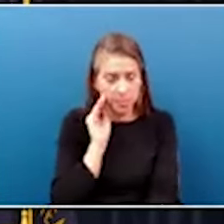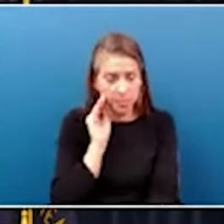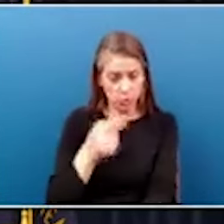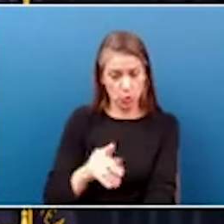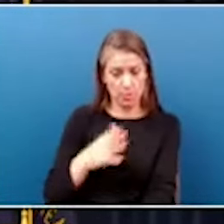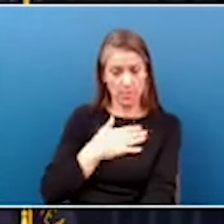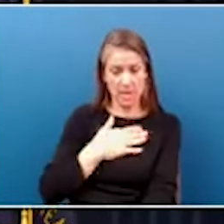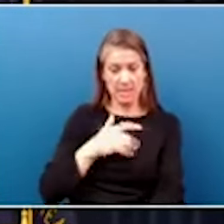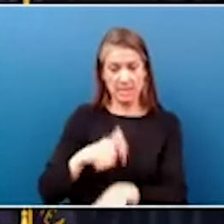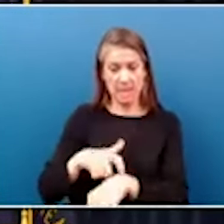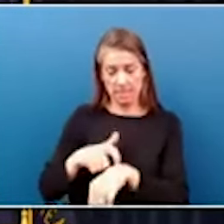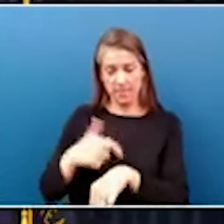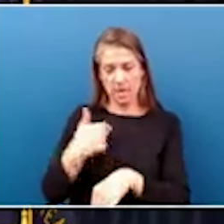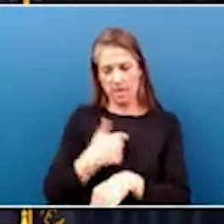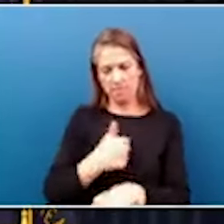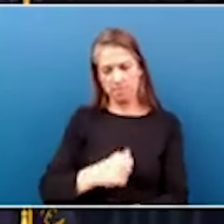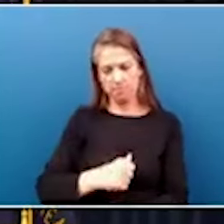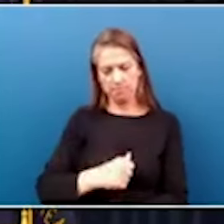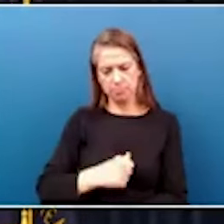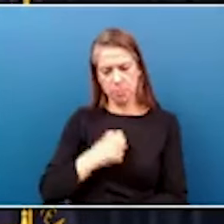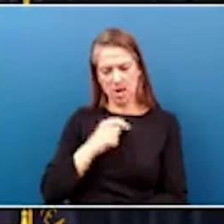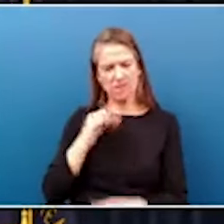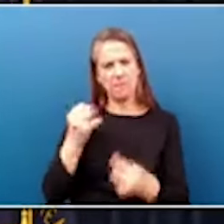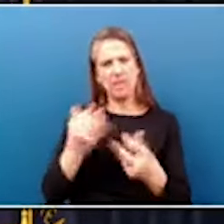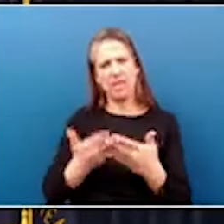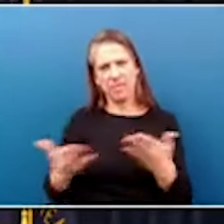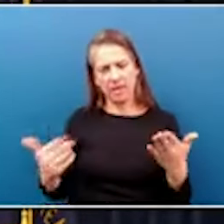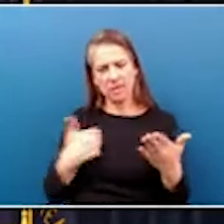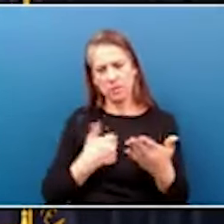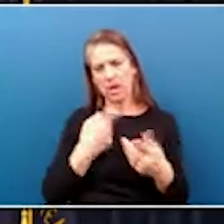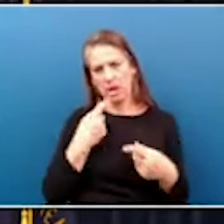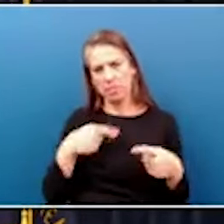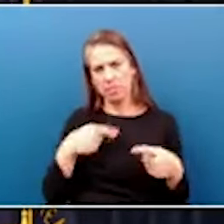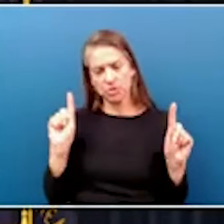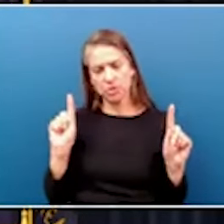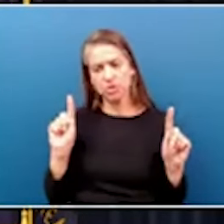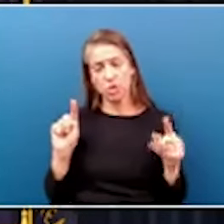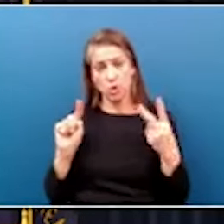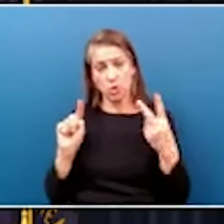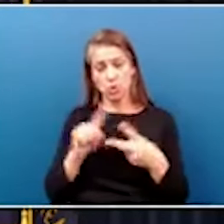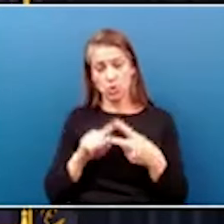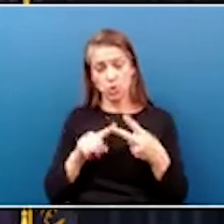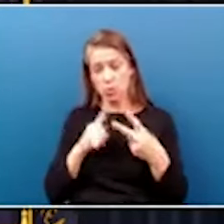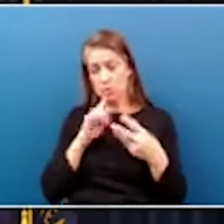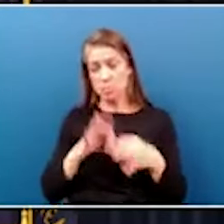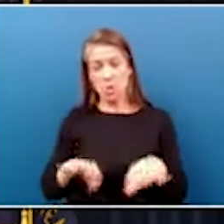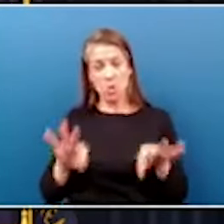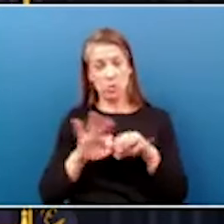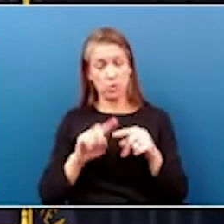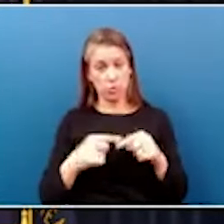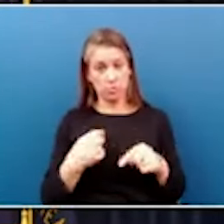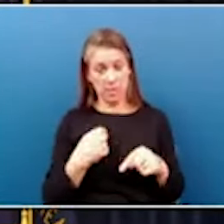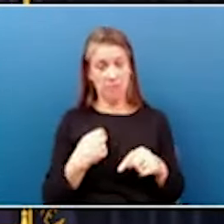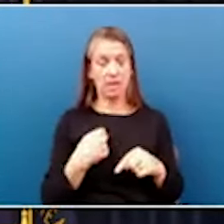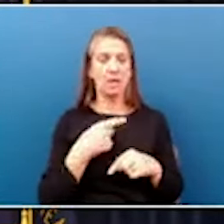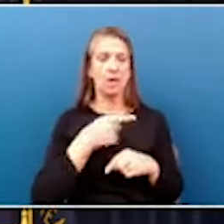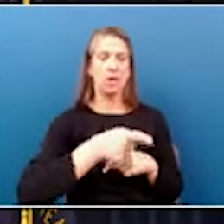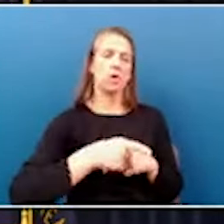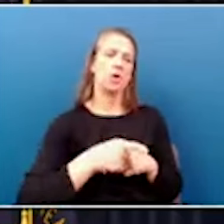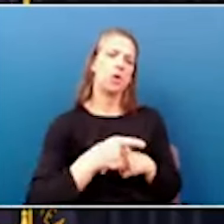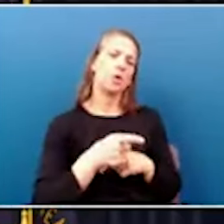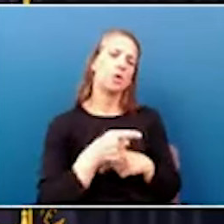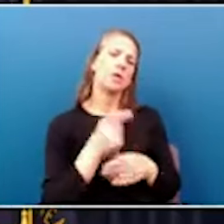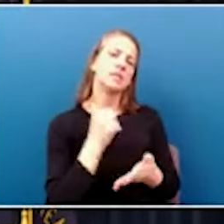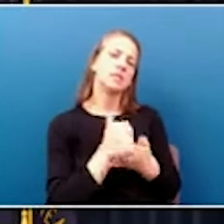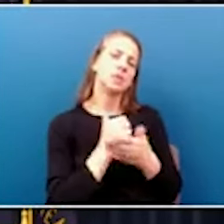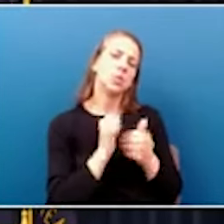Corrections, I'm proud of a lot of things that we accomplished, but two that have meant the most to me are assisting with Kentucky